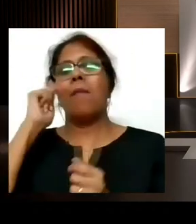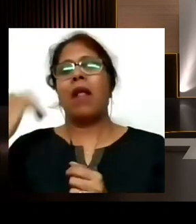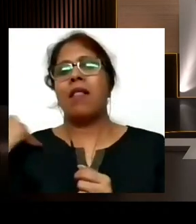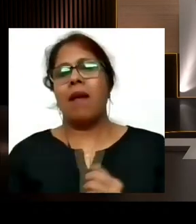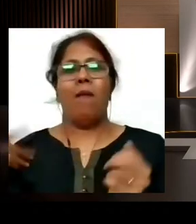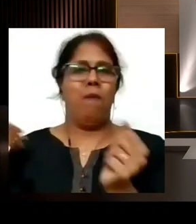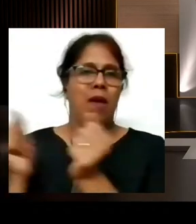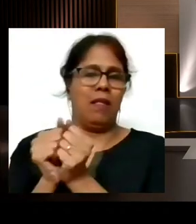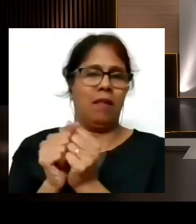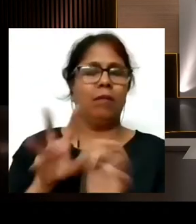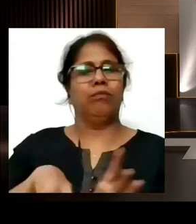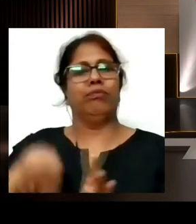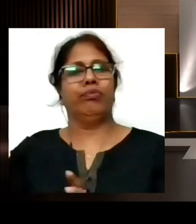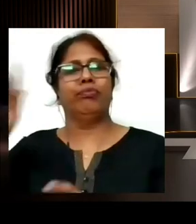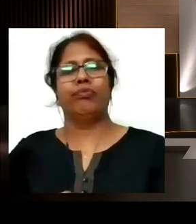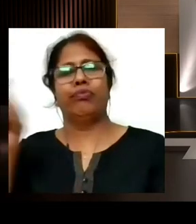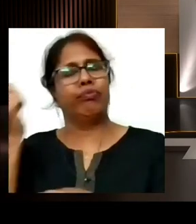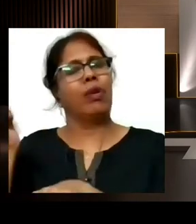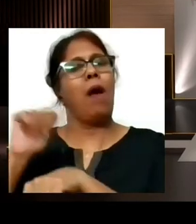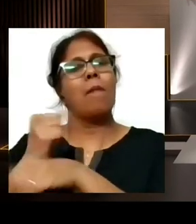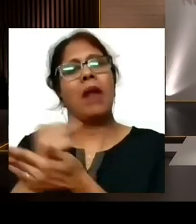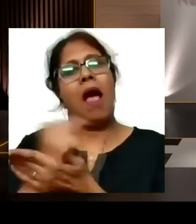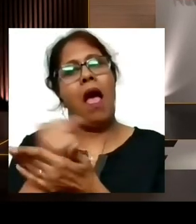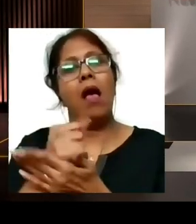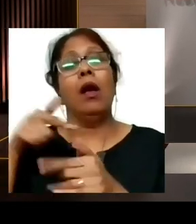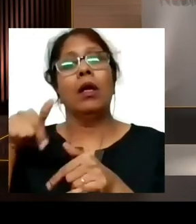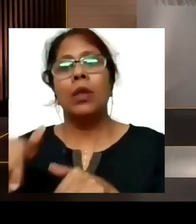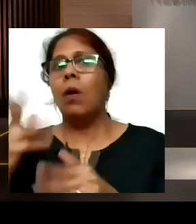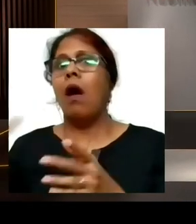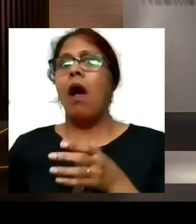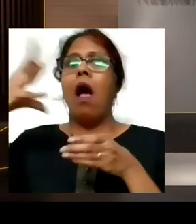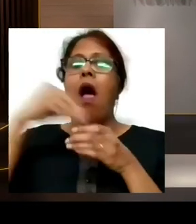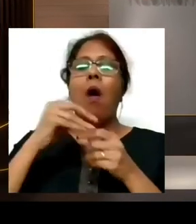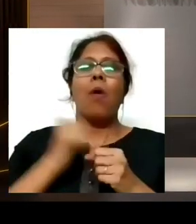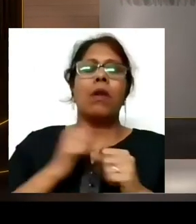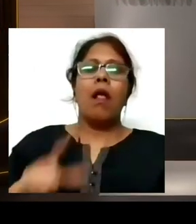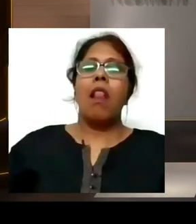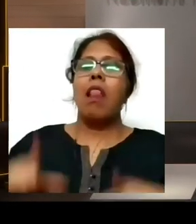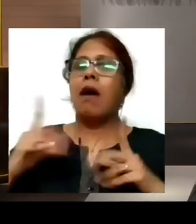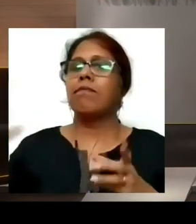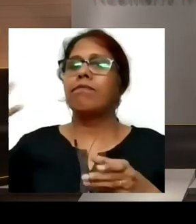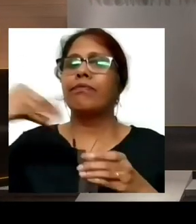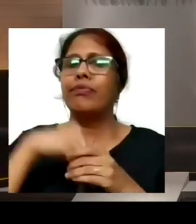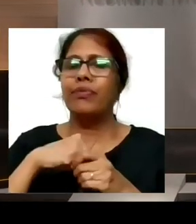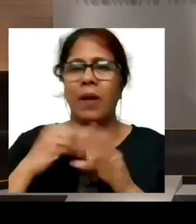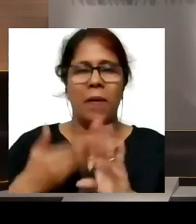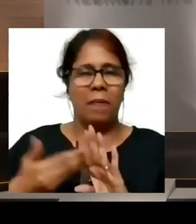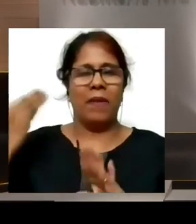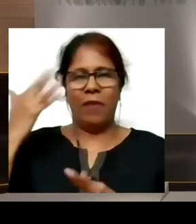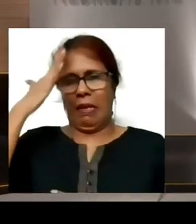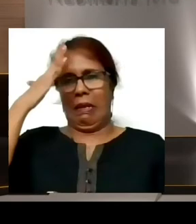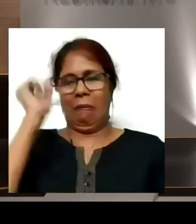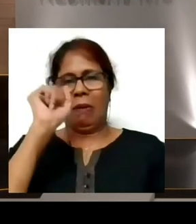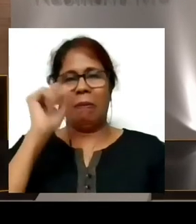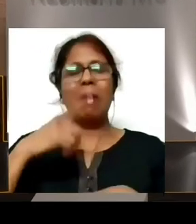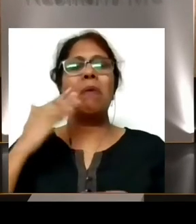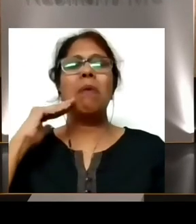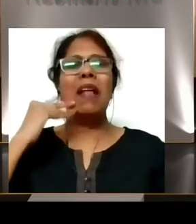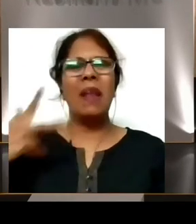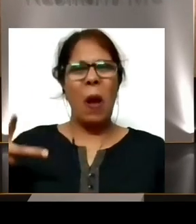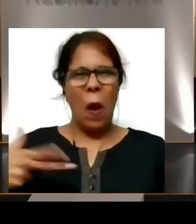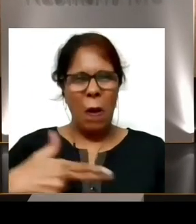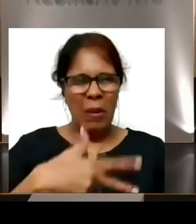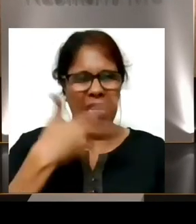sport that was a part of my life. I still remember when I was operated upon, I had told my doctor